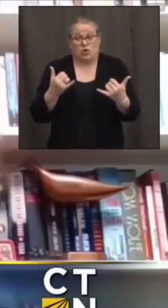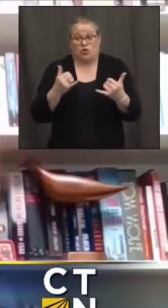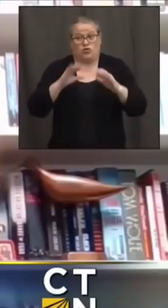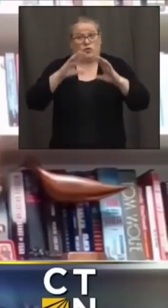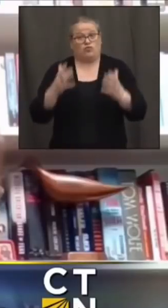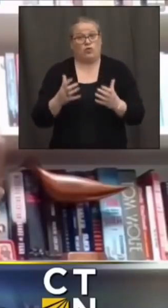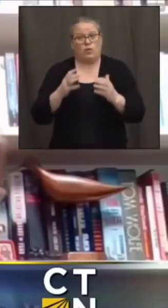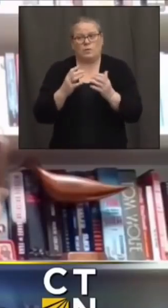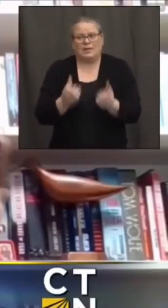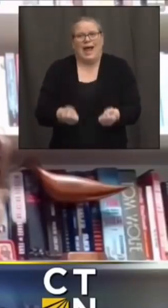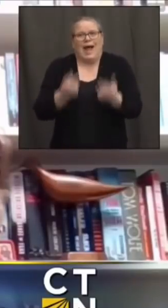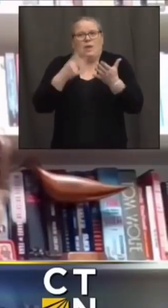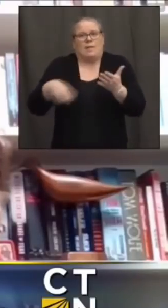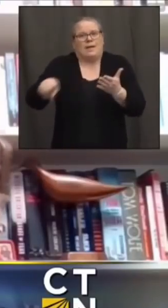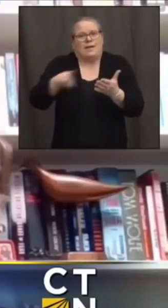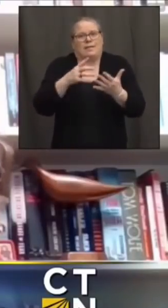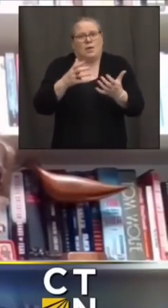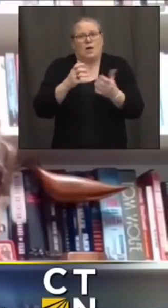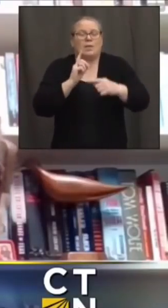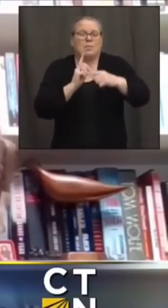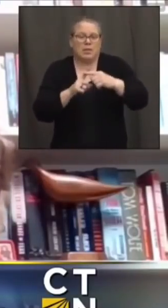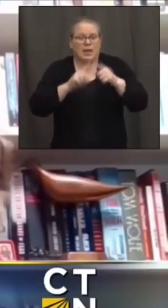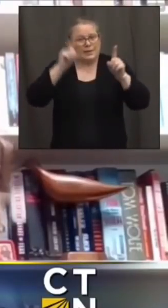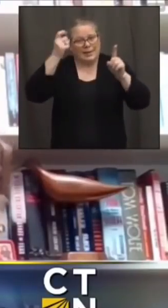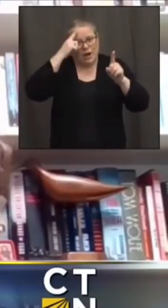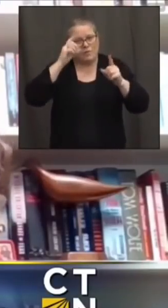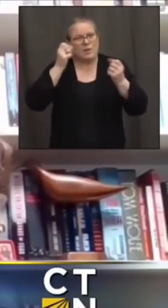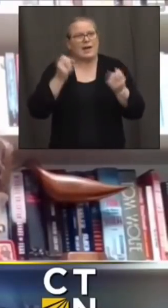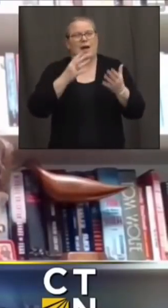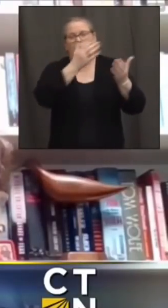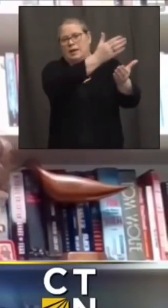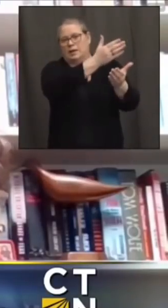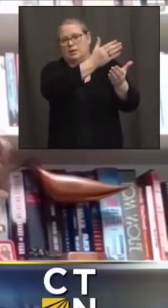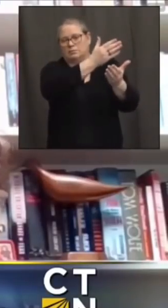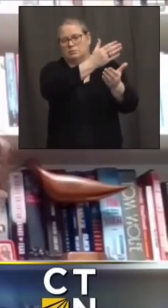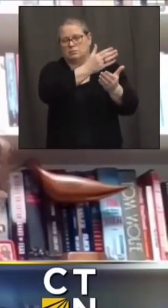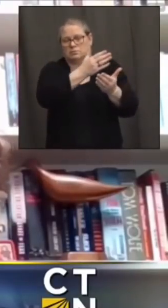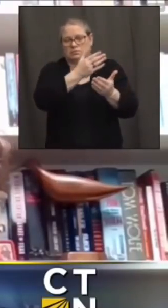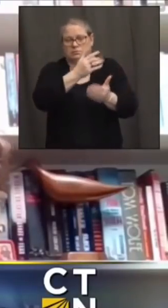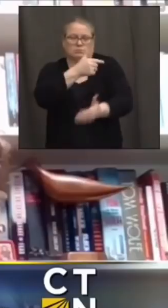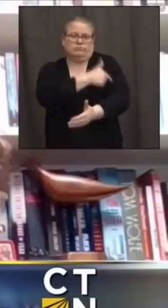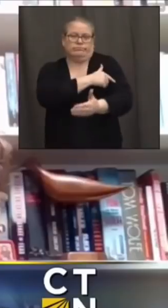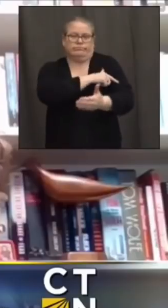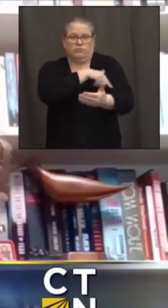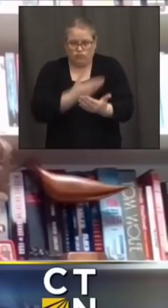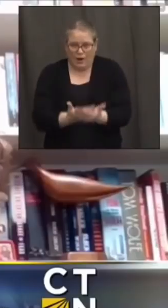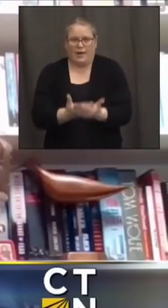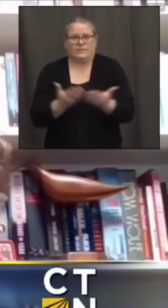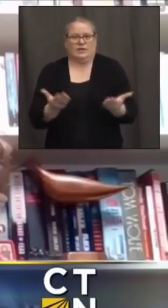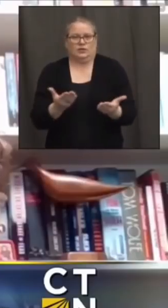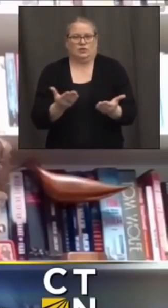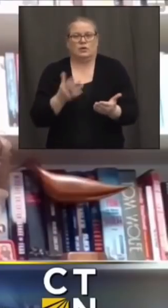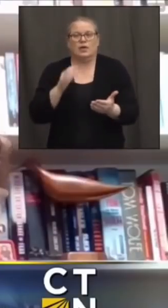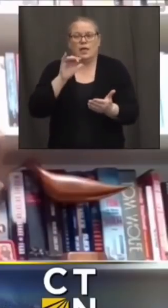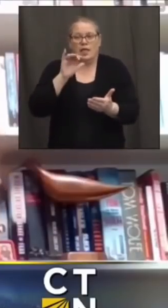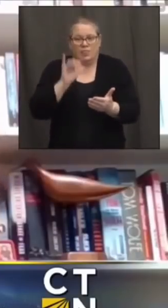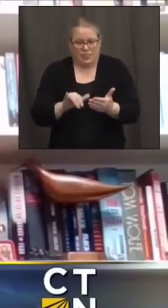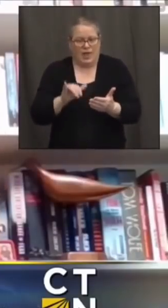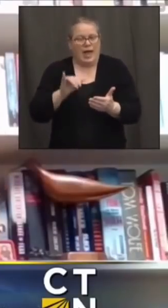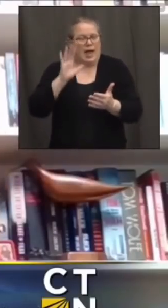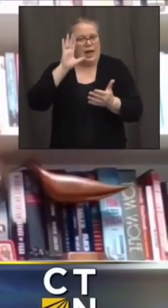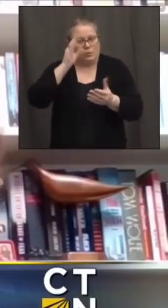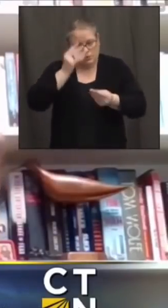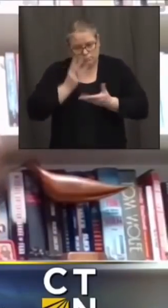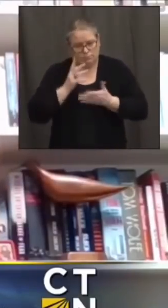the number of doses that we get uh from the federal government those are the variables that will um tell us when we can